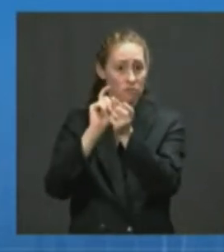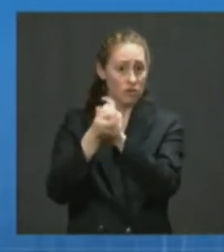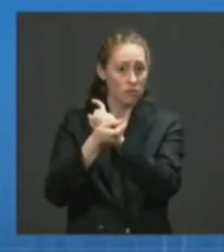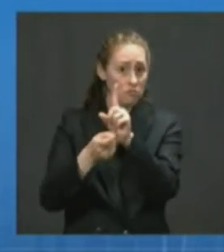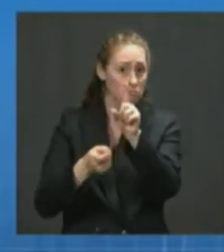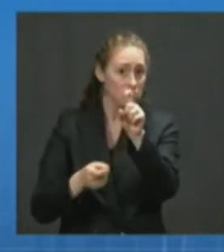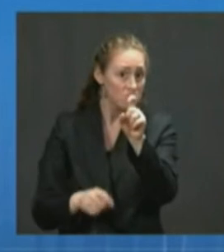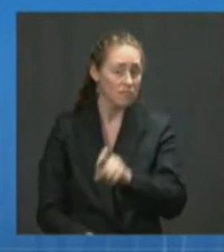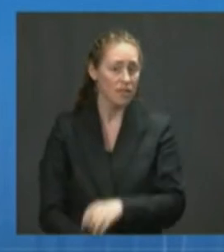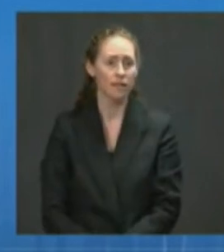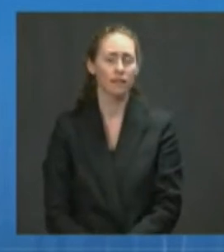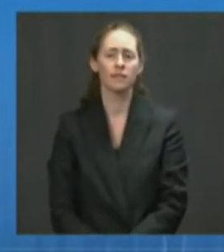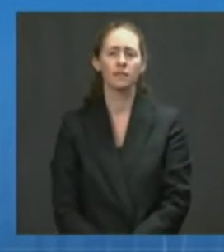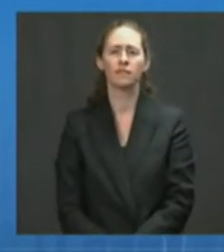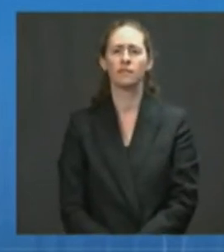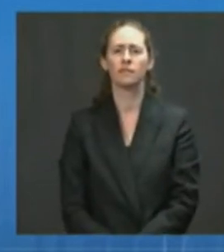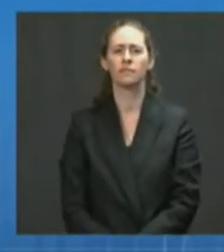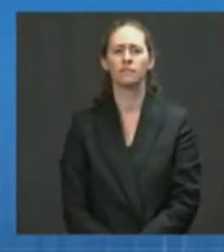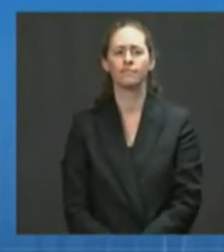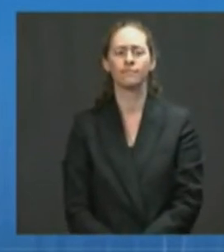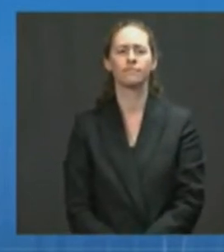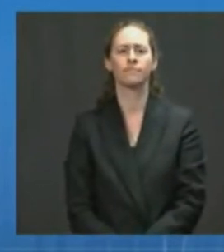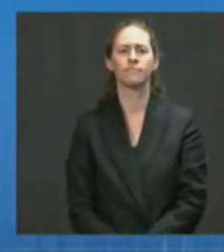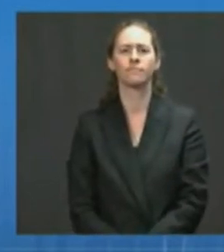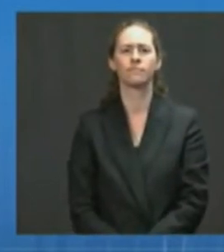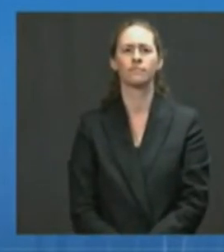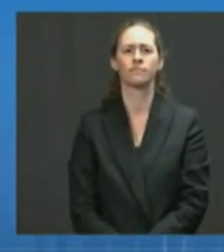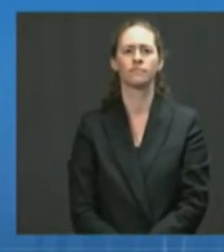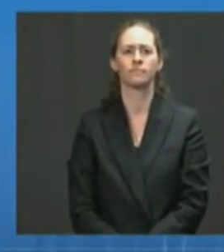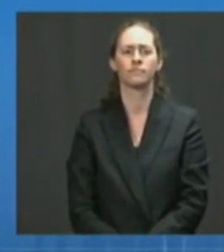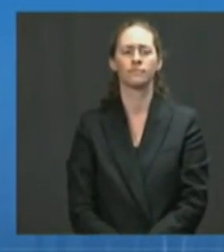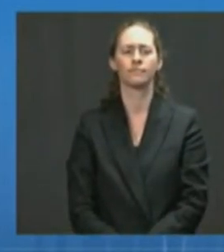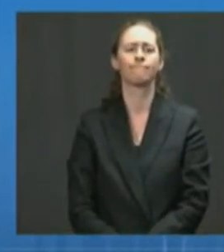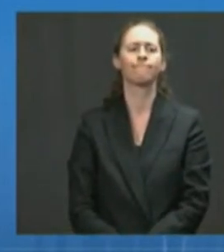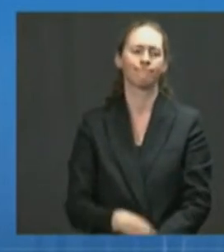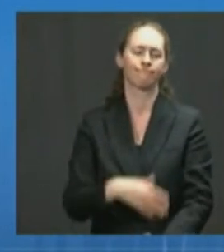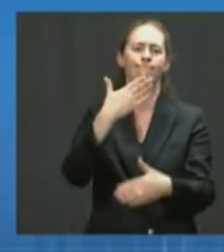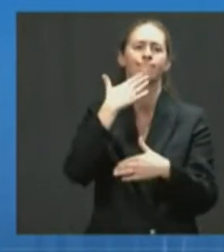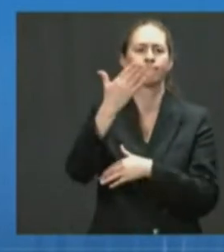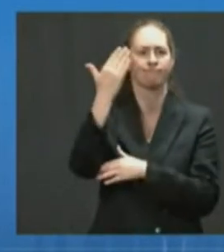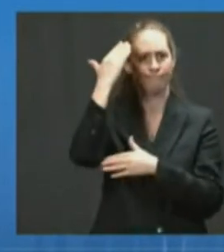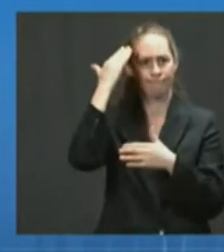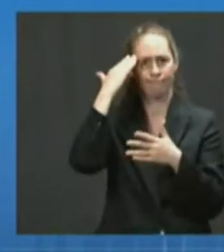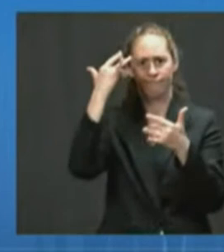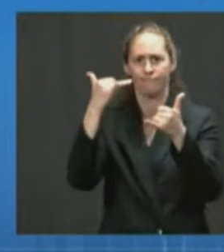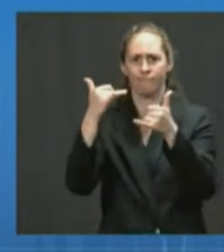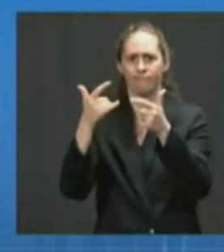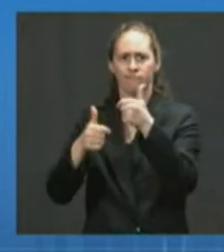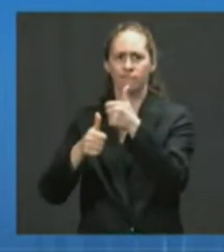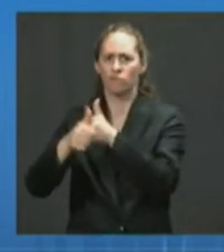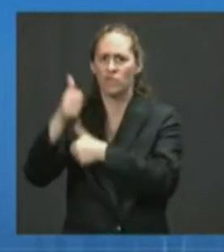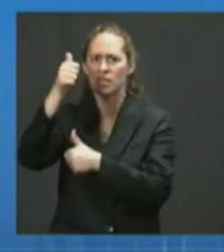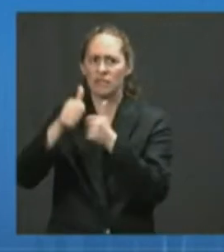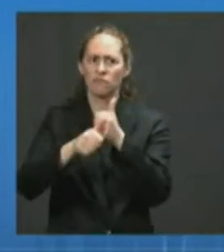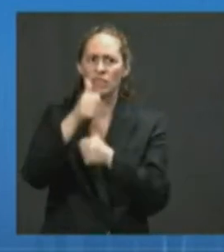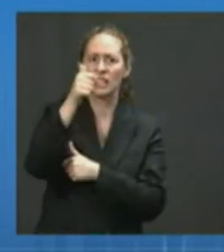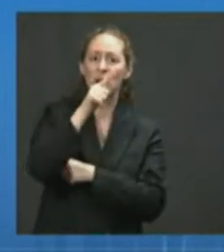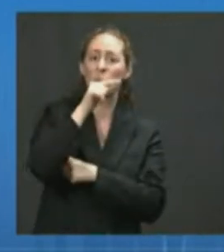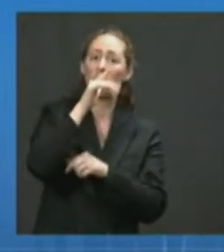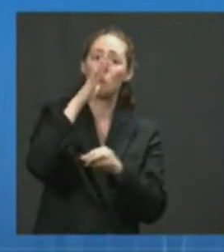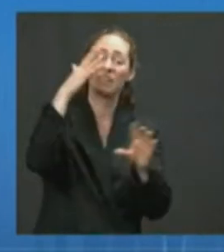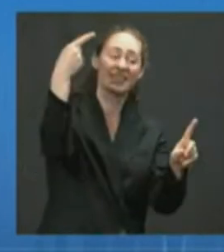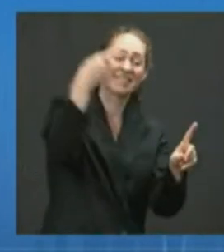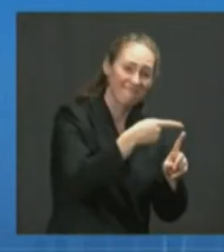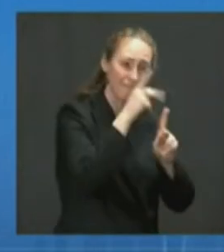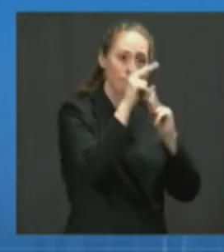Elizabeth. You know, as we have said consistently, the greatest risk right now is to those who are unvaccinated, and we have consistently